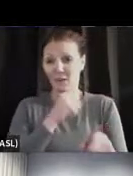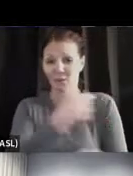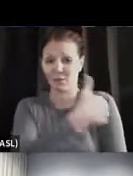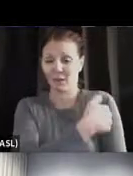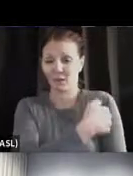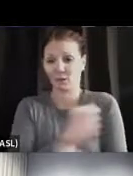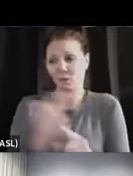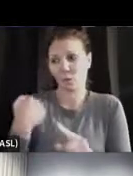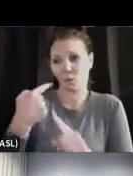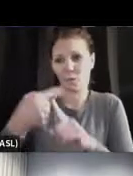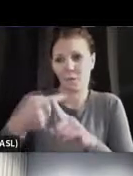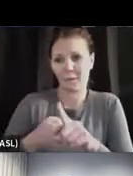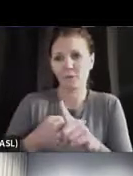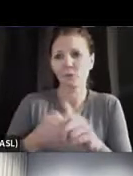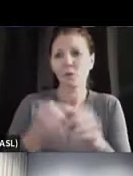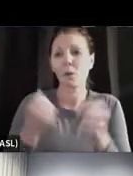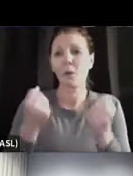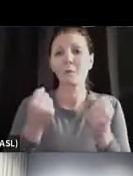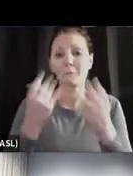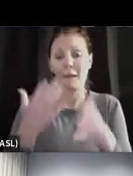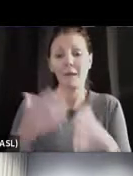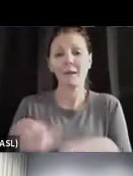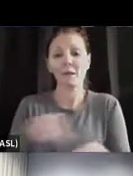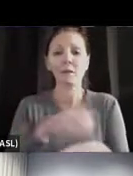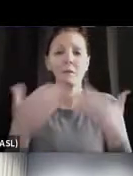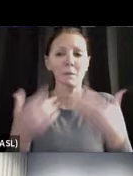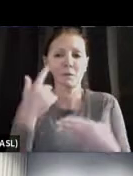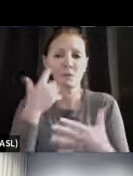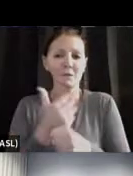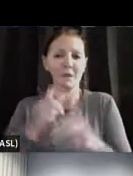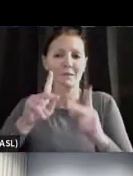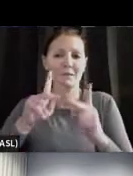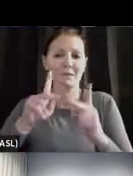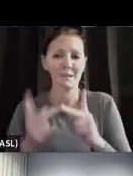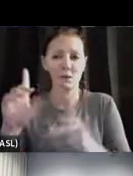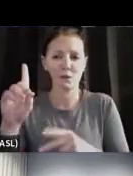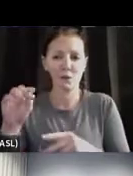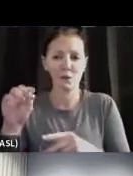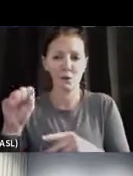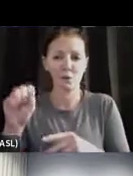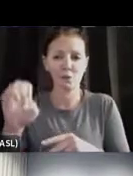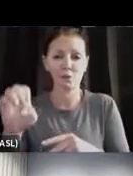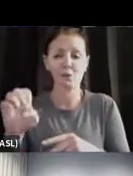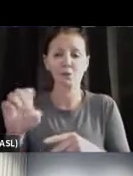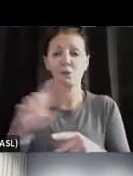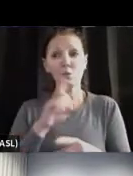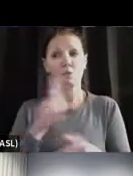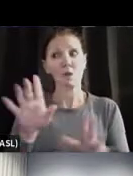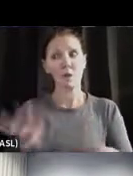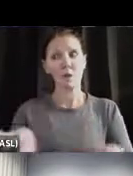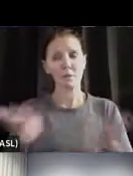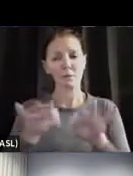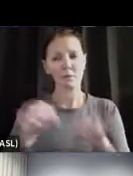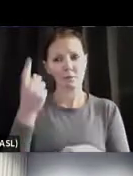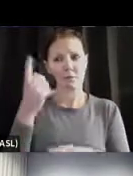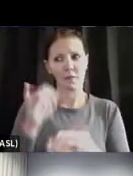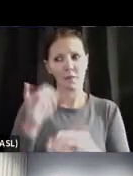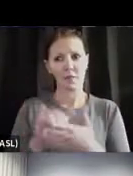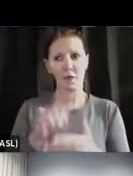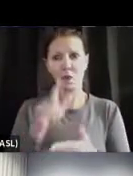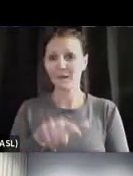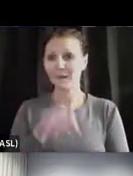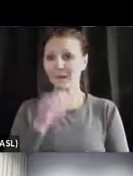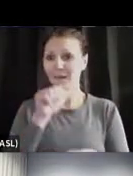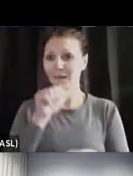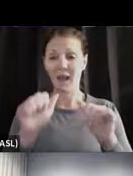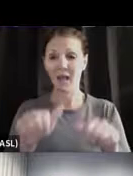second dose. so this is still too low, which tells you that this population and the kids that are not eligible for vaccine are still obviously at risk of